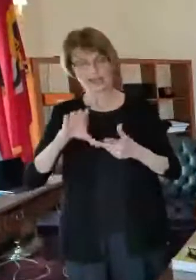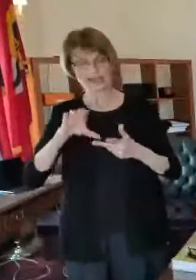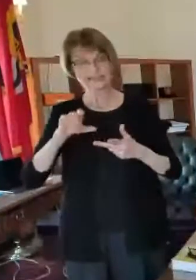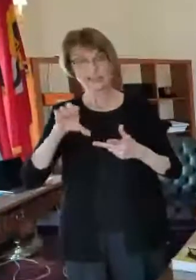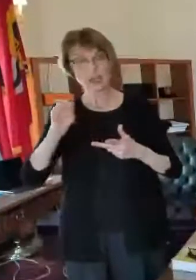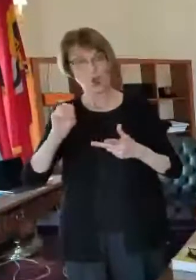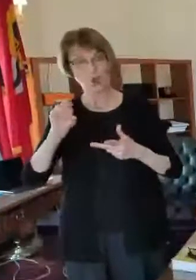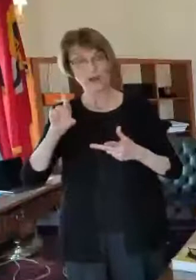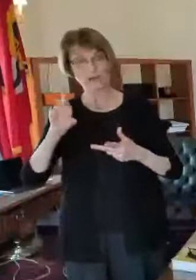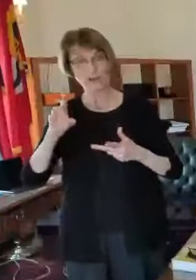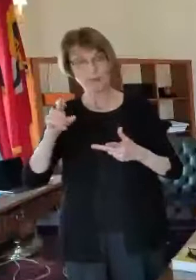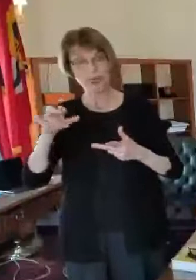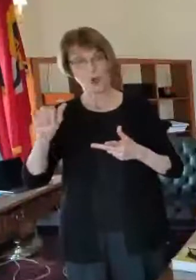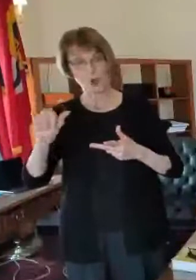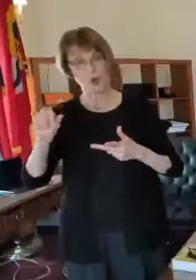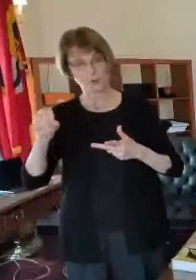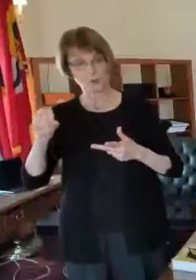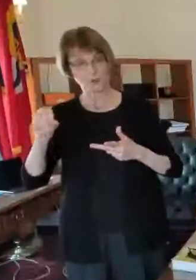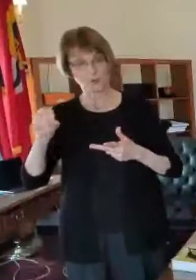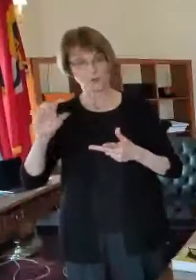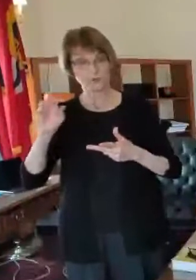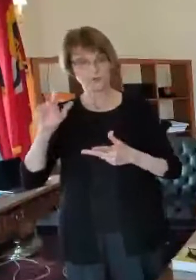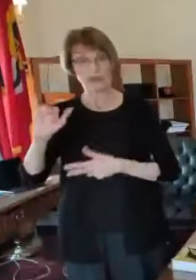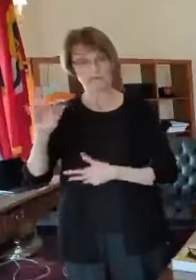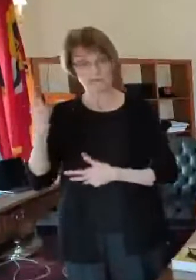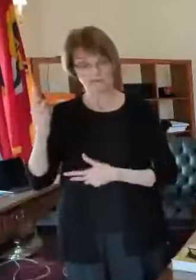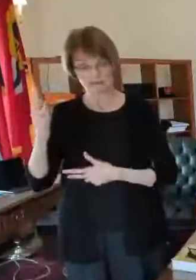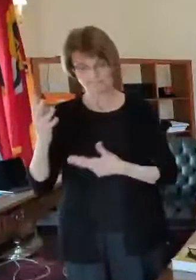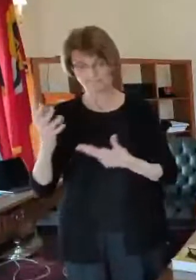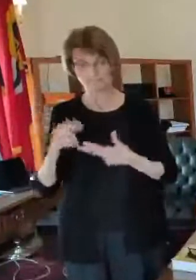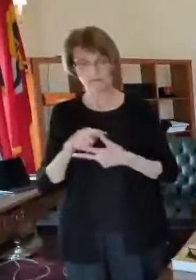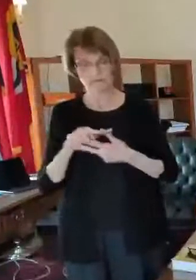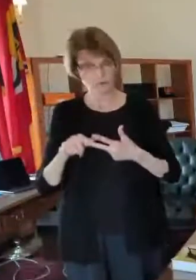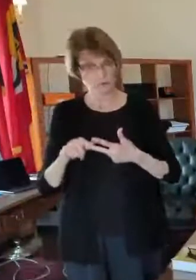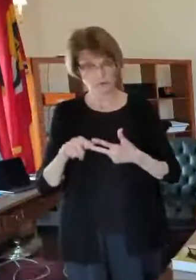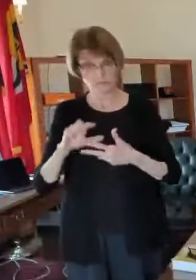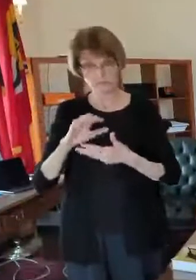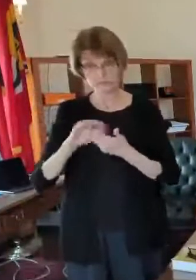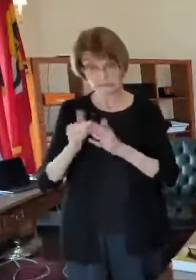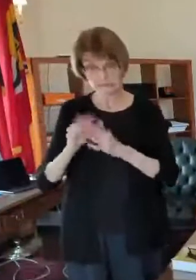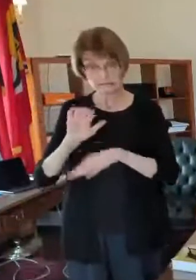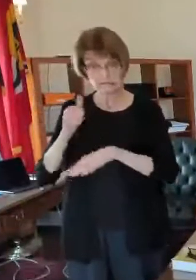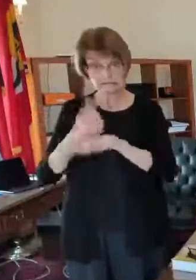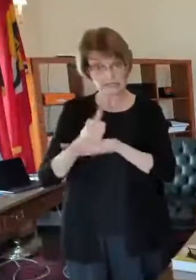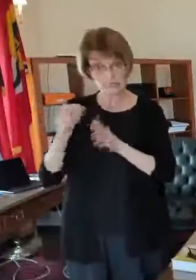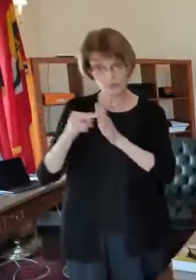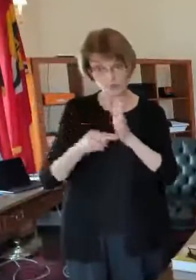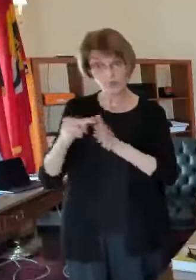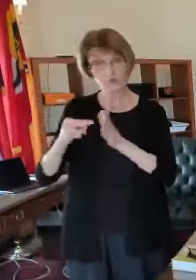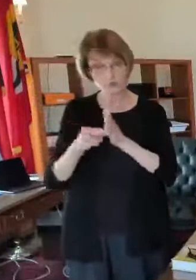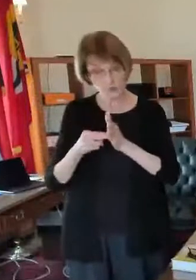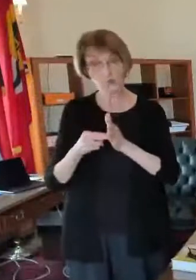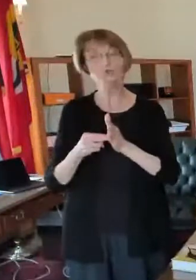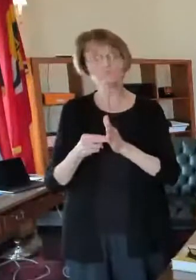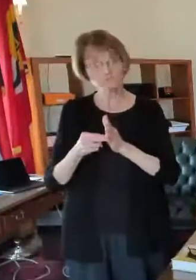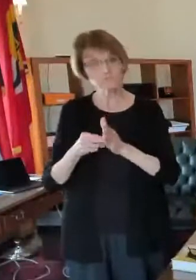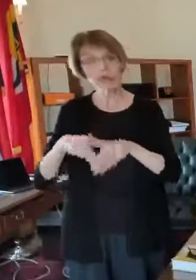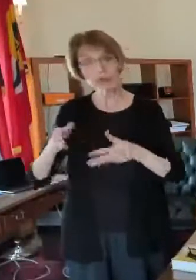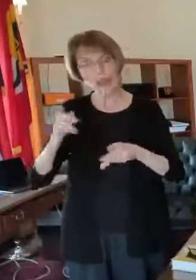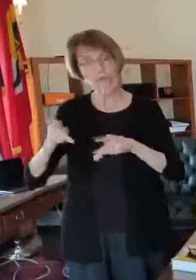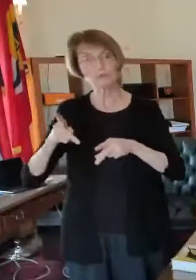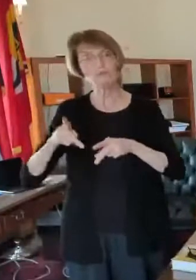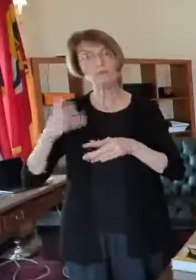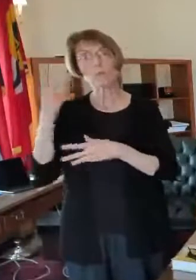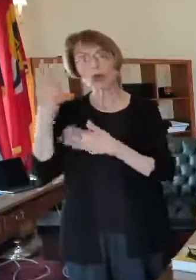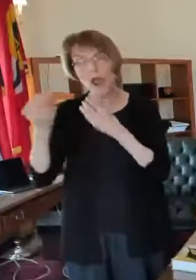will set forth to make sure that people can observe those days safely so uh each one of